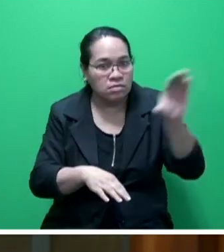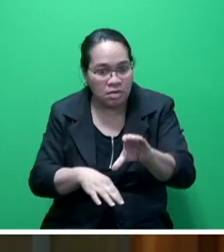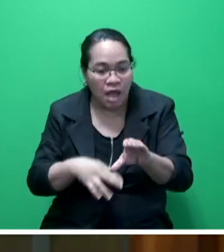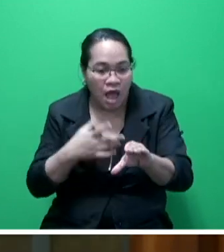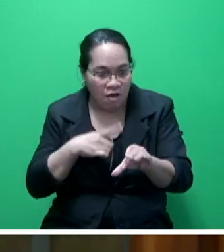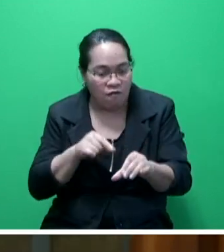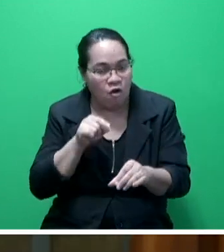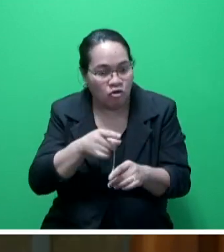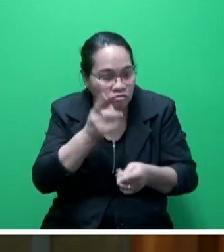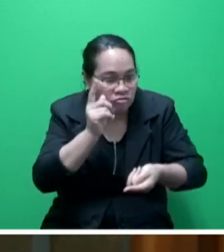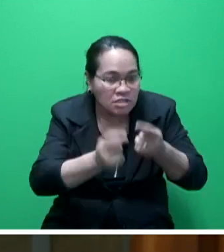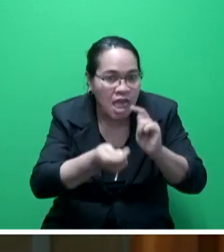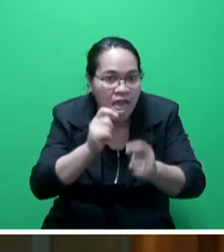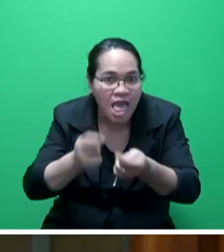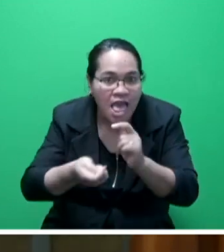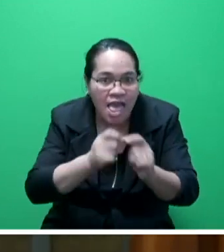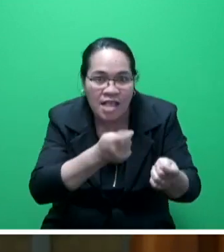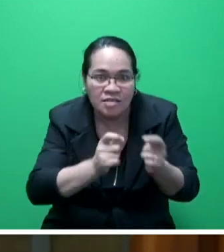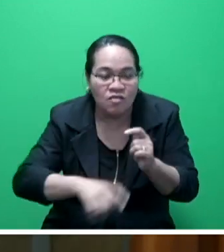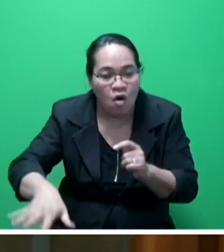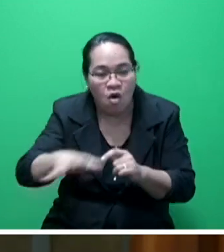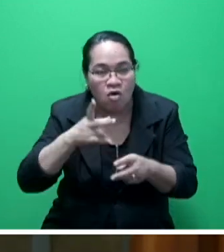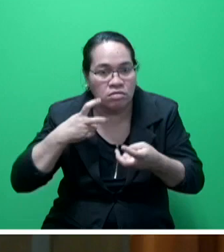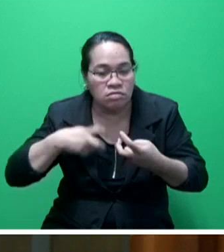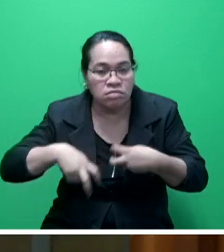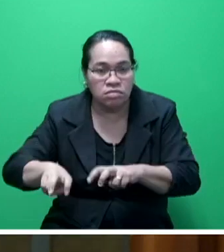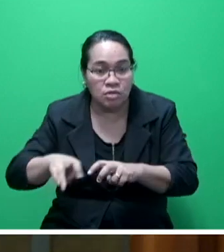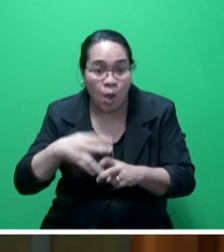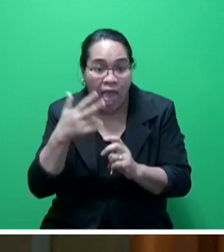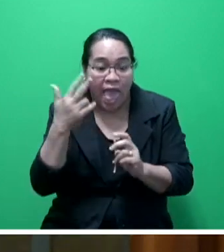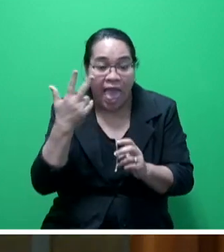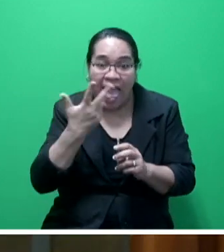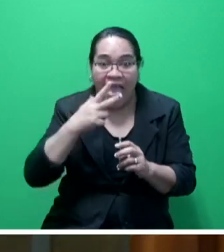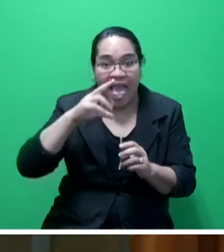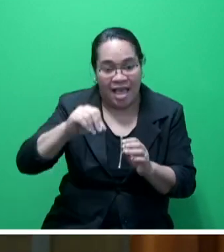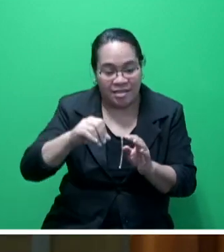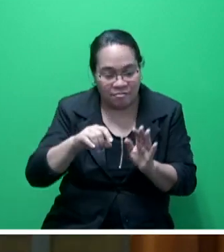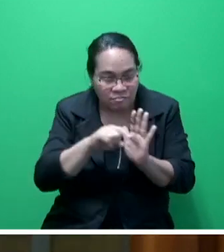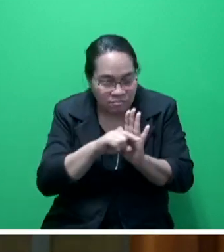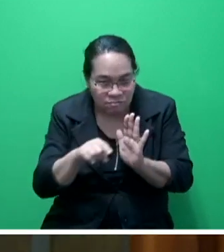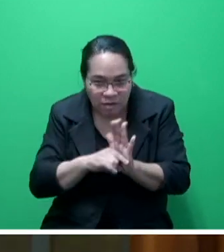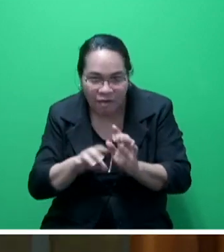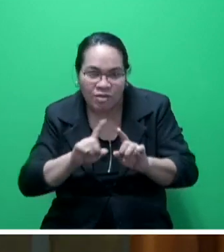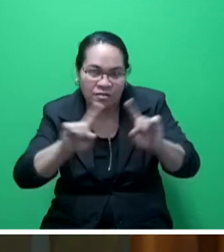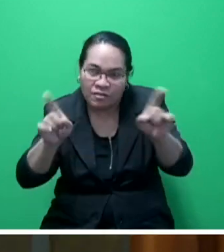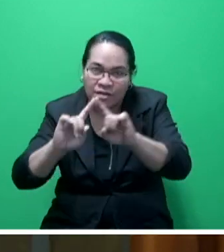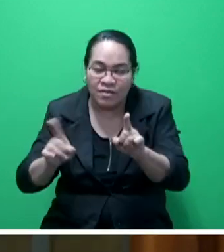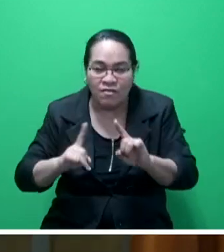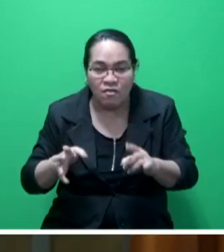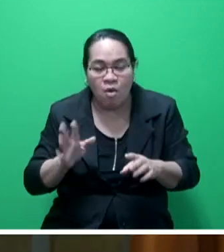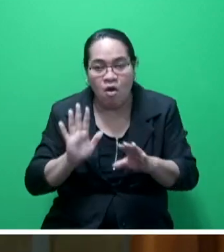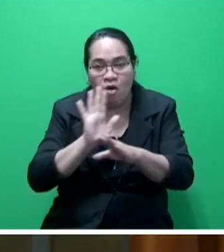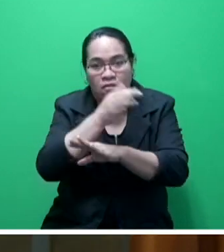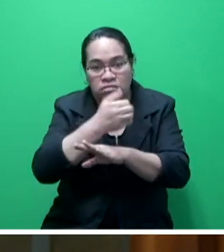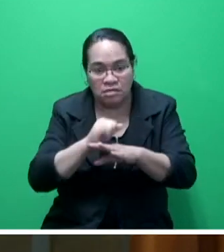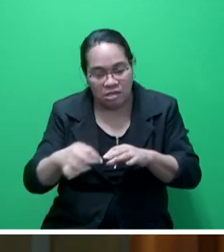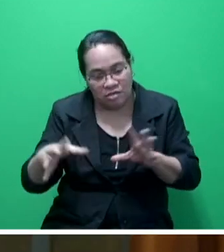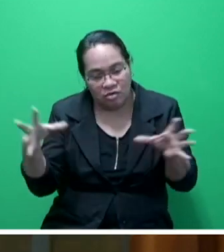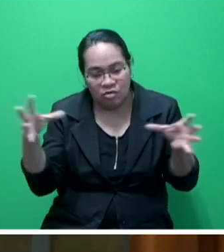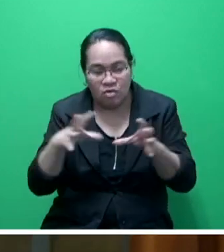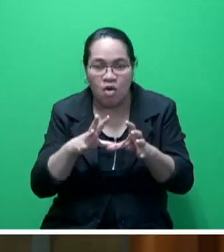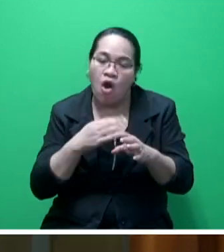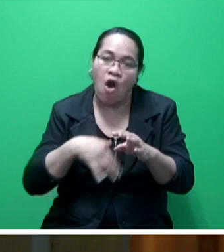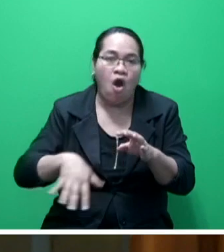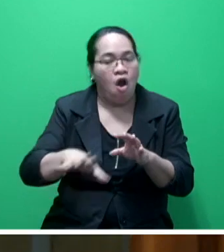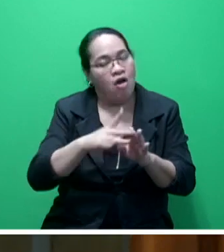doping test cost. There were 80 urine samples taken from the Fijian international athletes during the competition and all